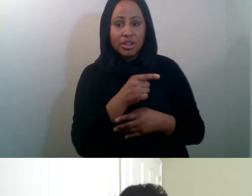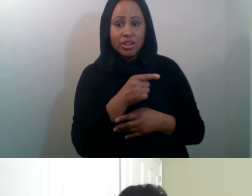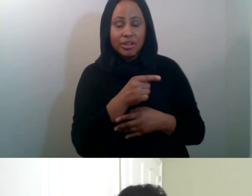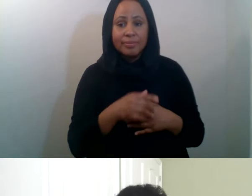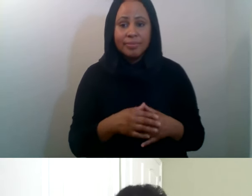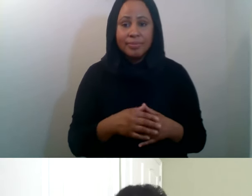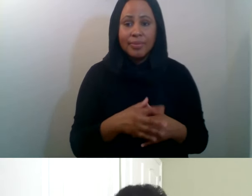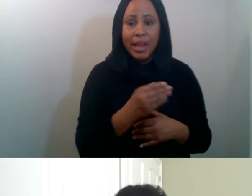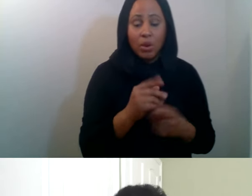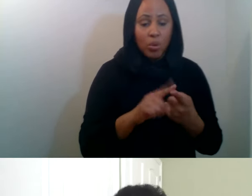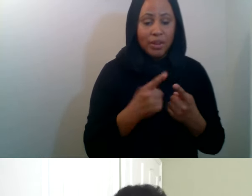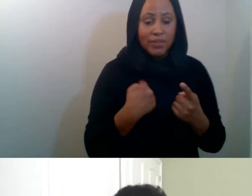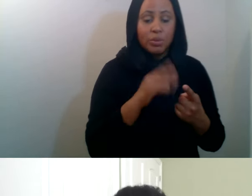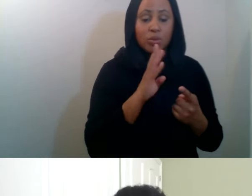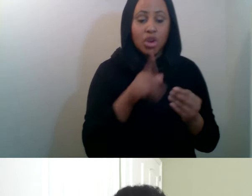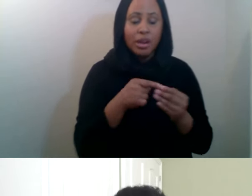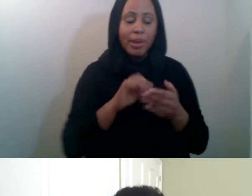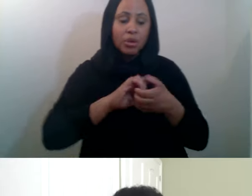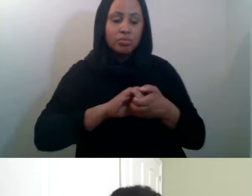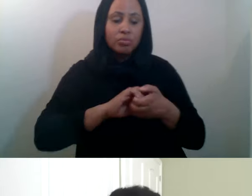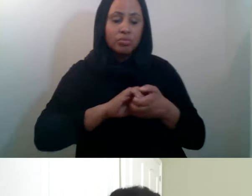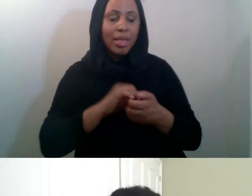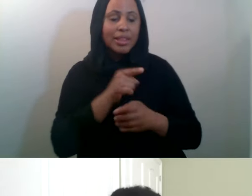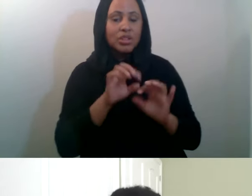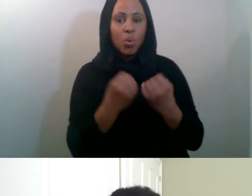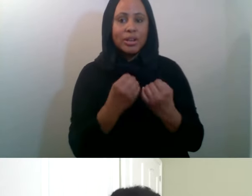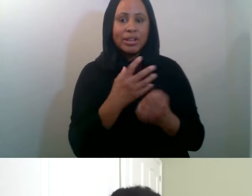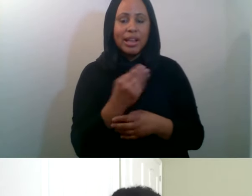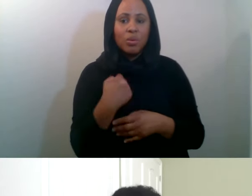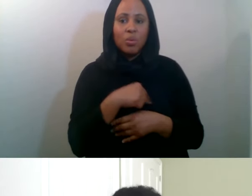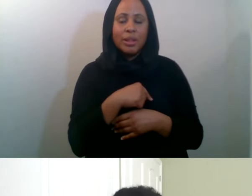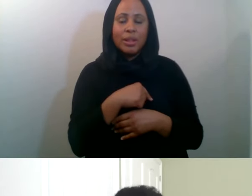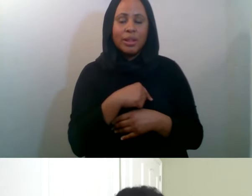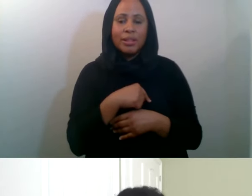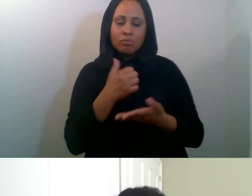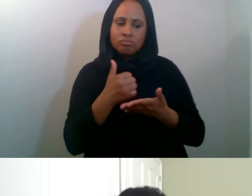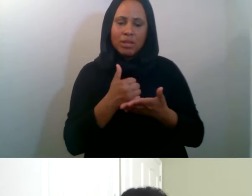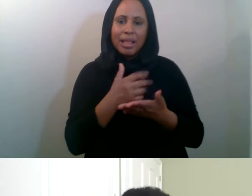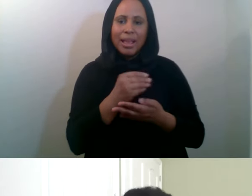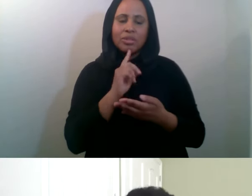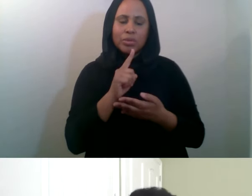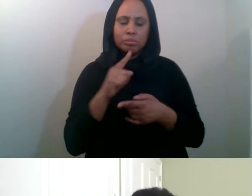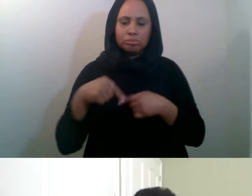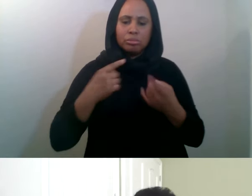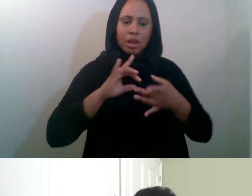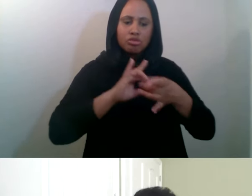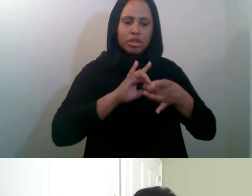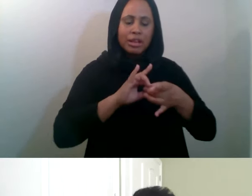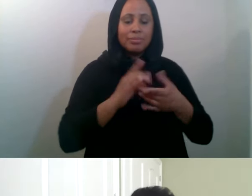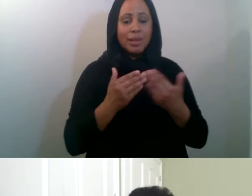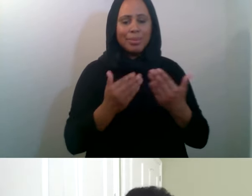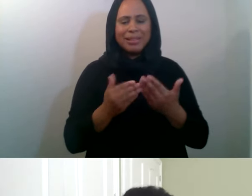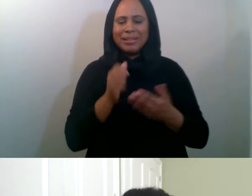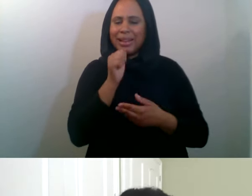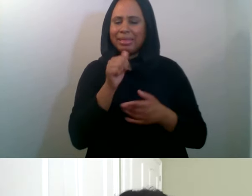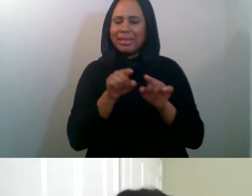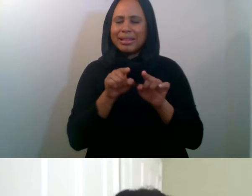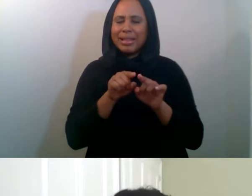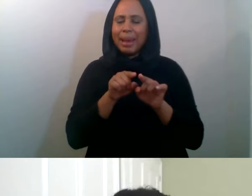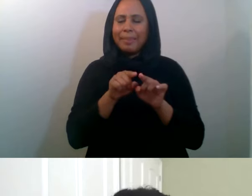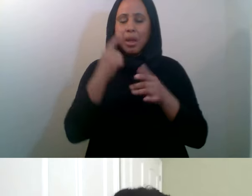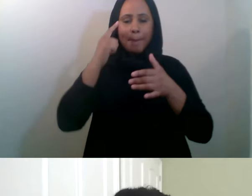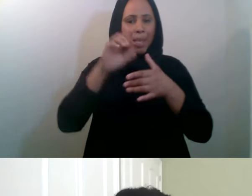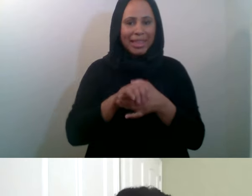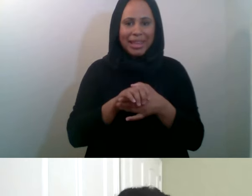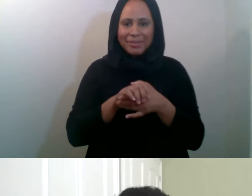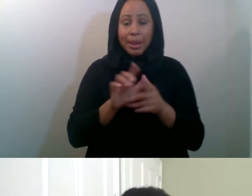organization. Um, and we help out at their events, they help out at our events. it's been a whole family relation, even though we may not have the same exact same faith beliefs,